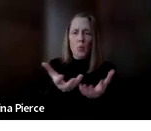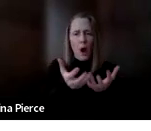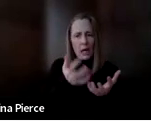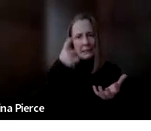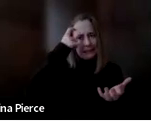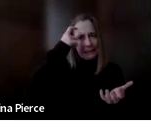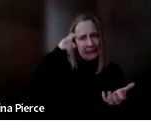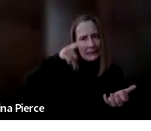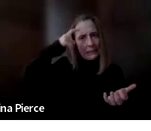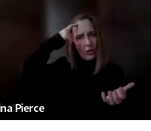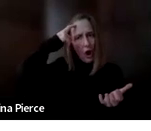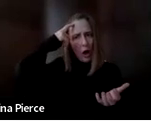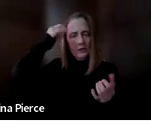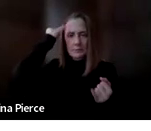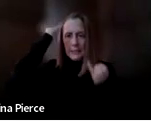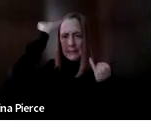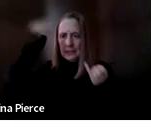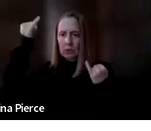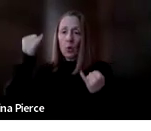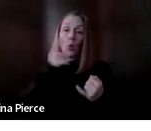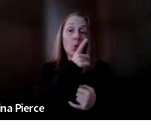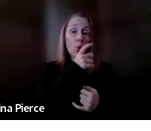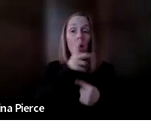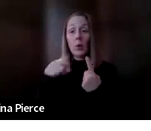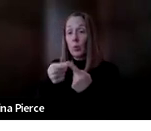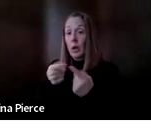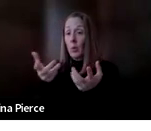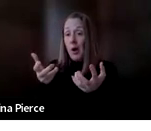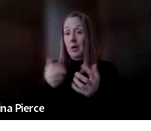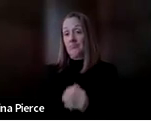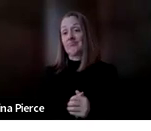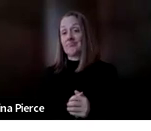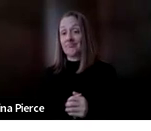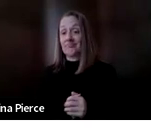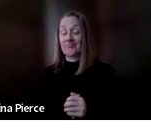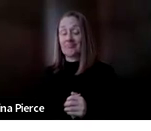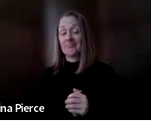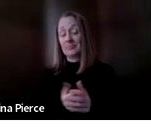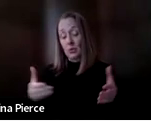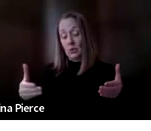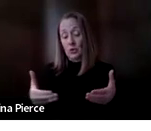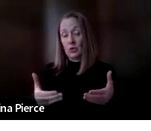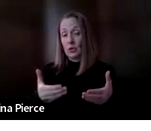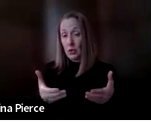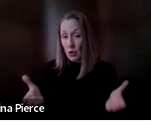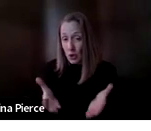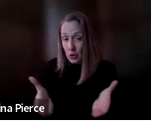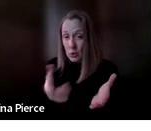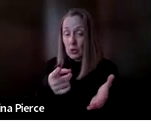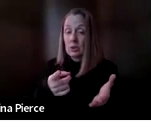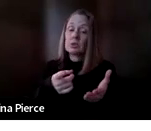thoughts and ideas to who they want and when they want to. And I encourage you to take a moment after today's presentation